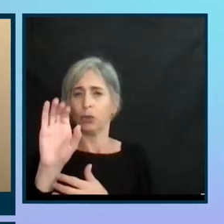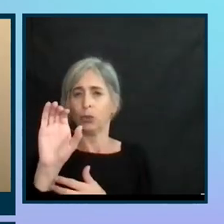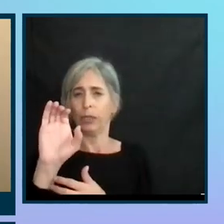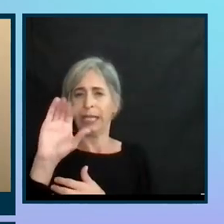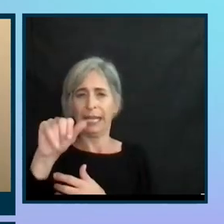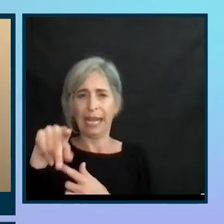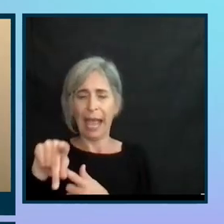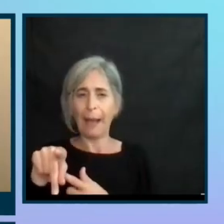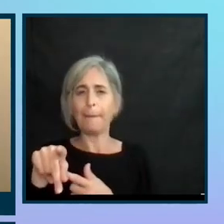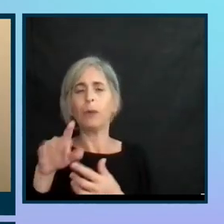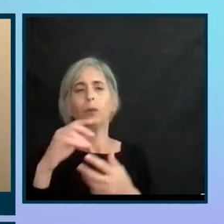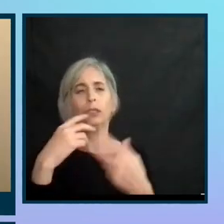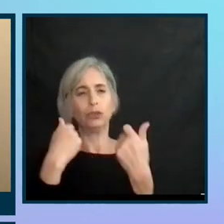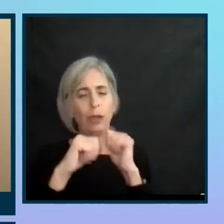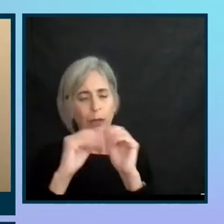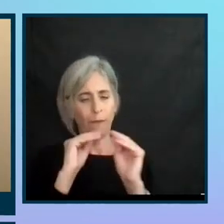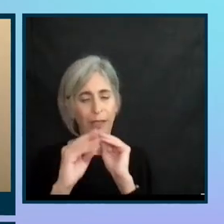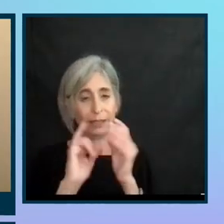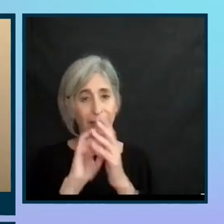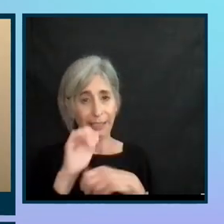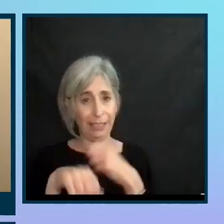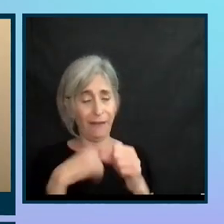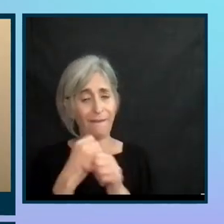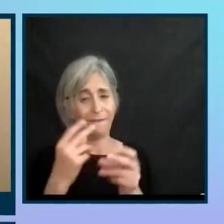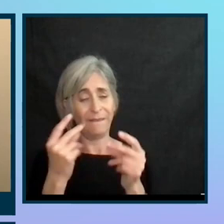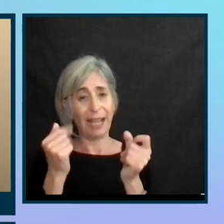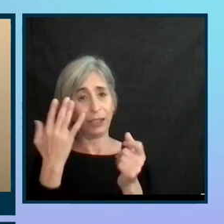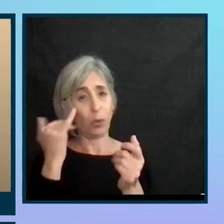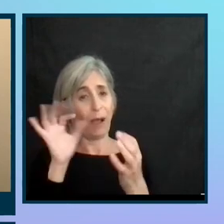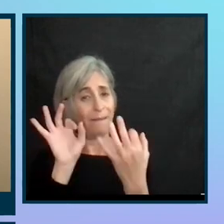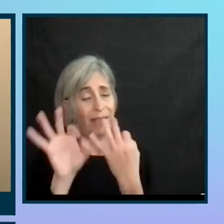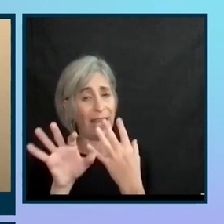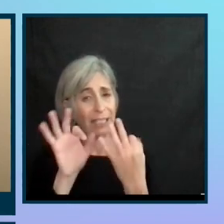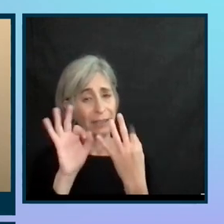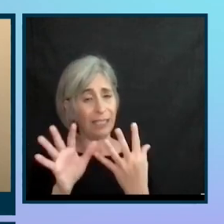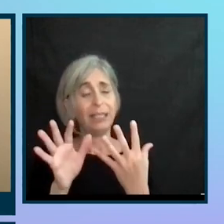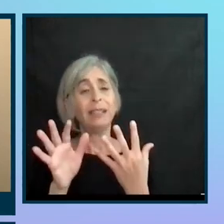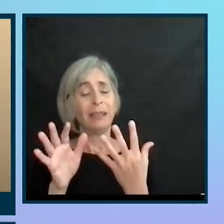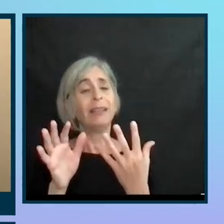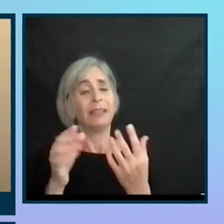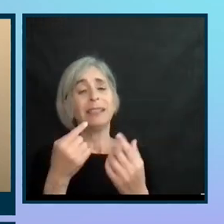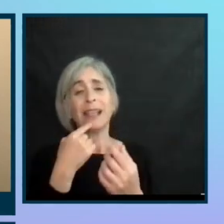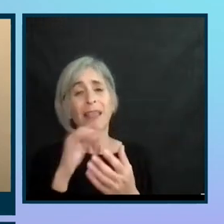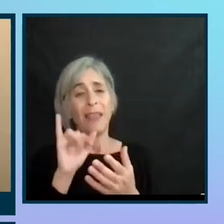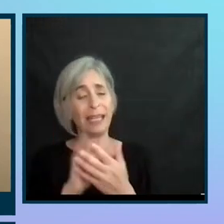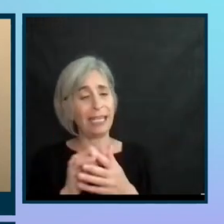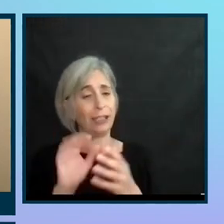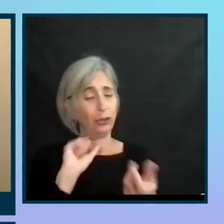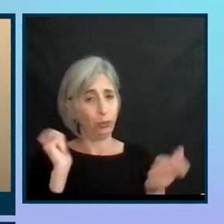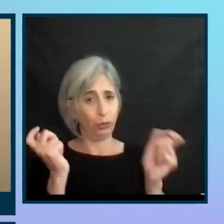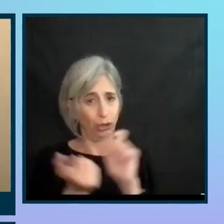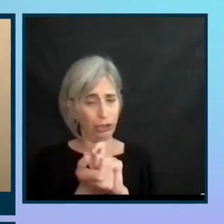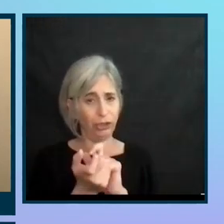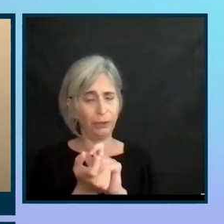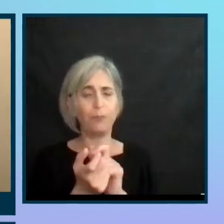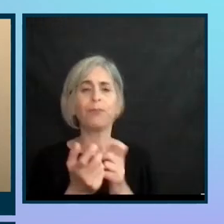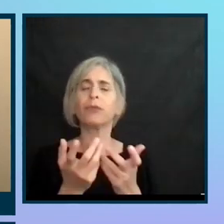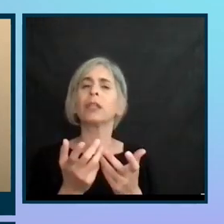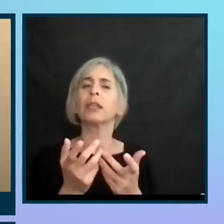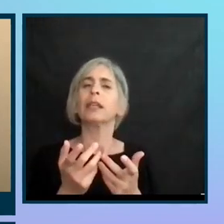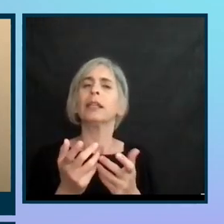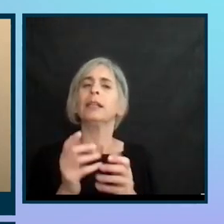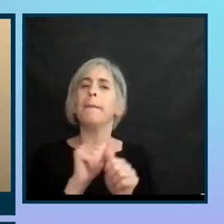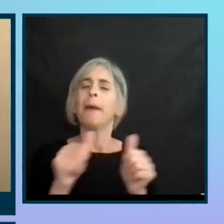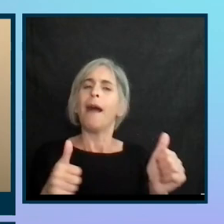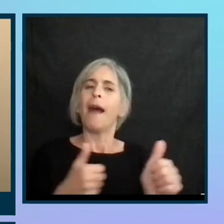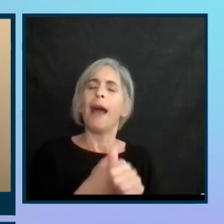that we tried to fix quickly this year based on feedback from the Fantasy League. And this happens as we kind of are shifting technologies behind the scenes in